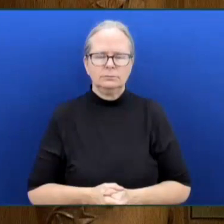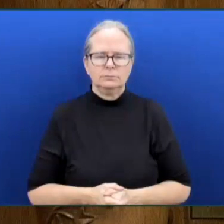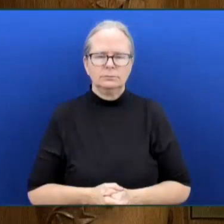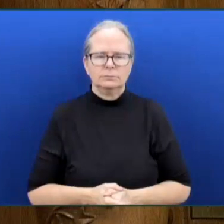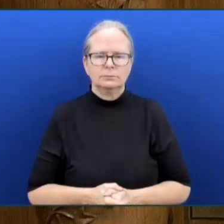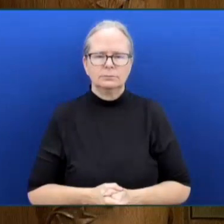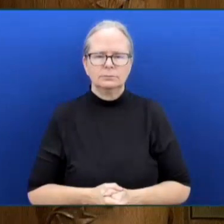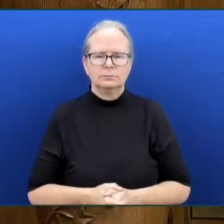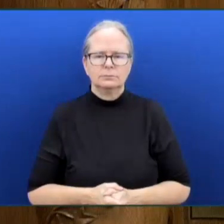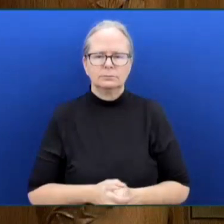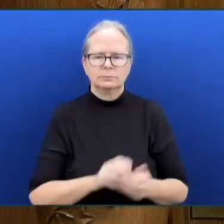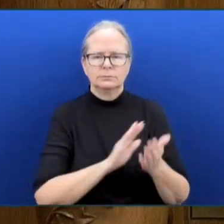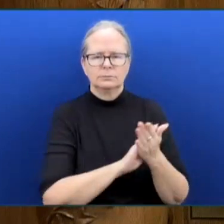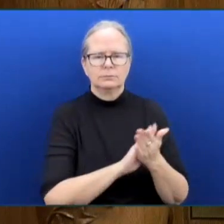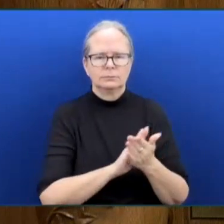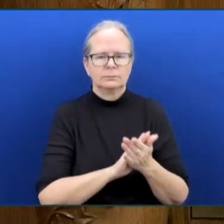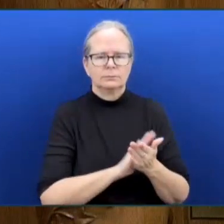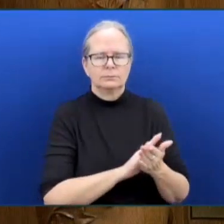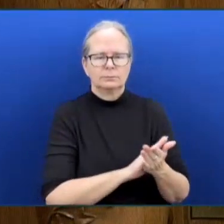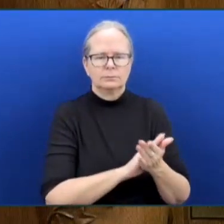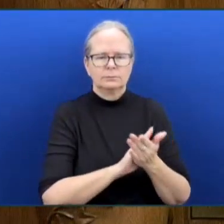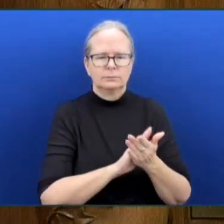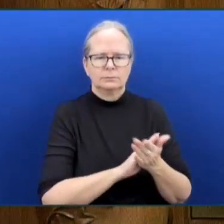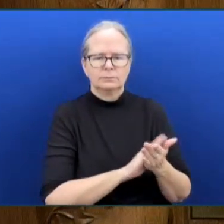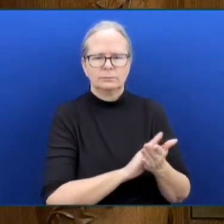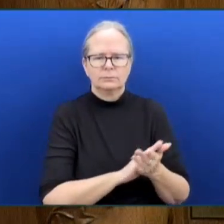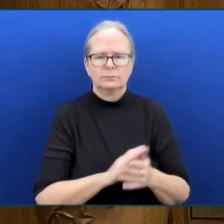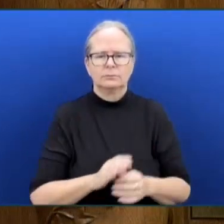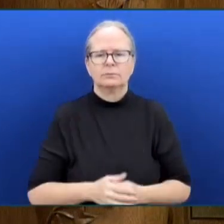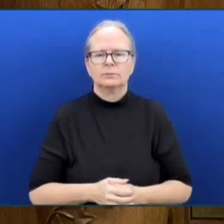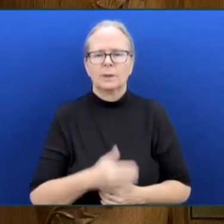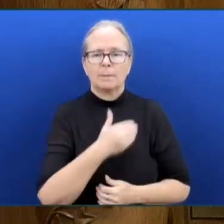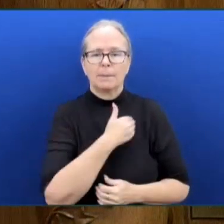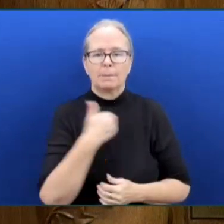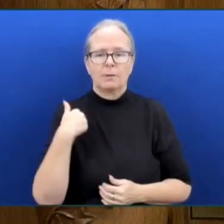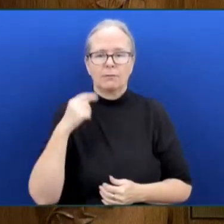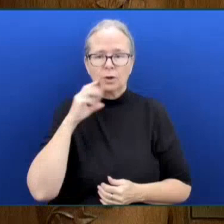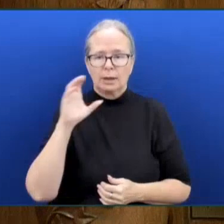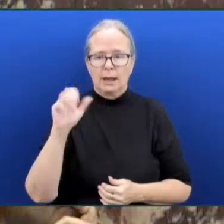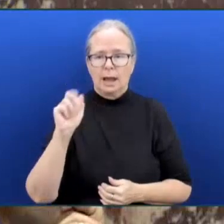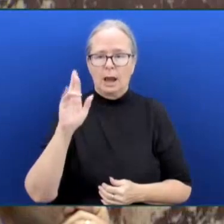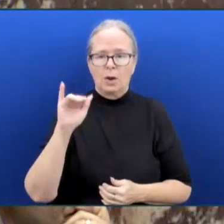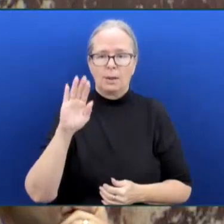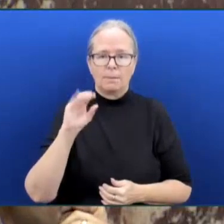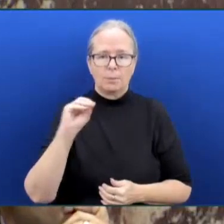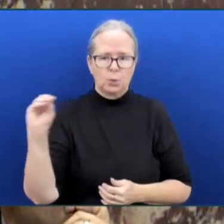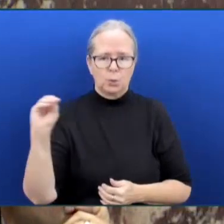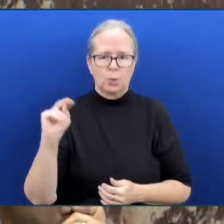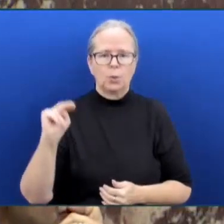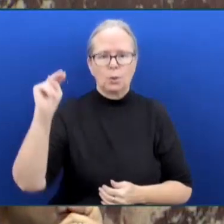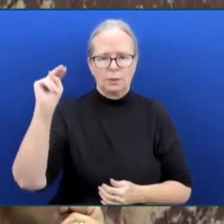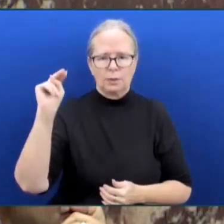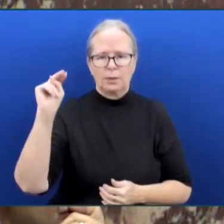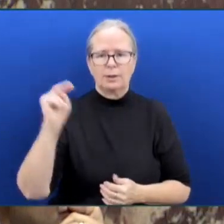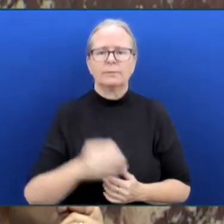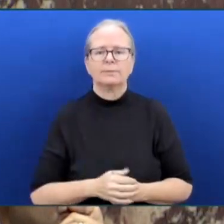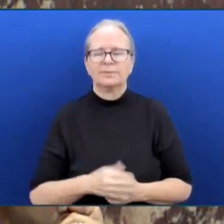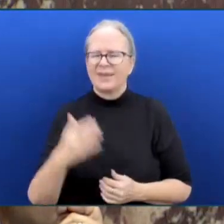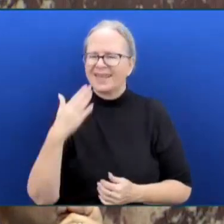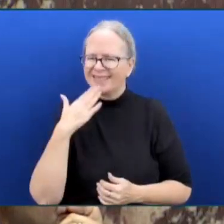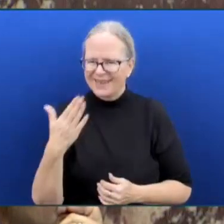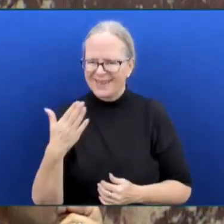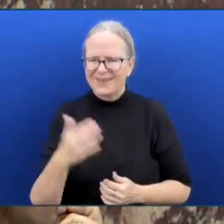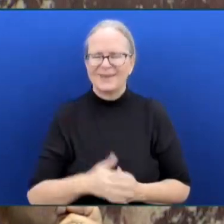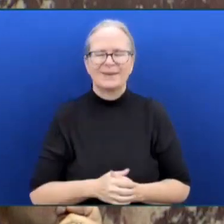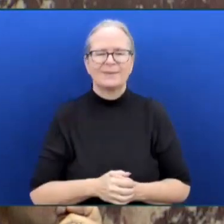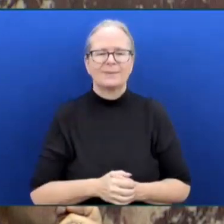Member for Caribou North. Thank you very much, Mr. Speaker. Yesterday, I had the pleasure to meet with